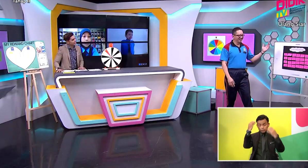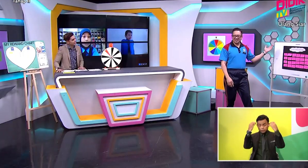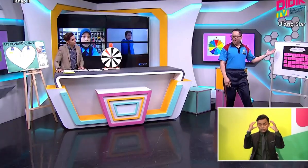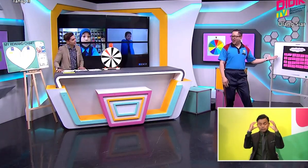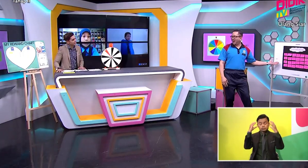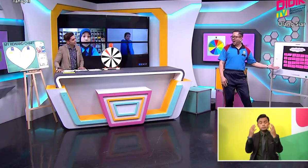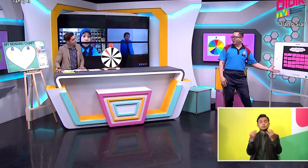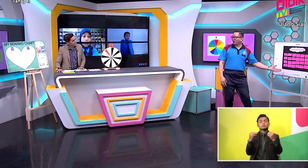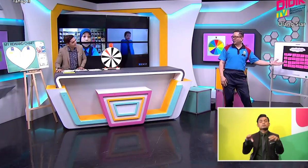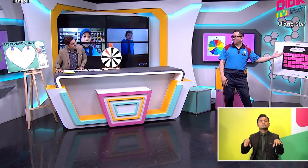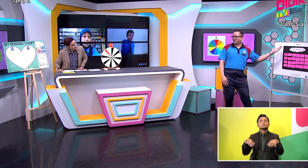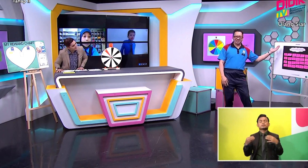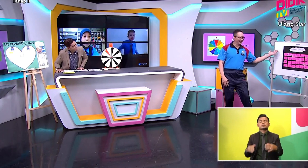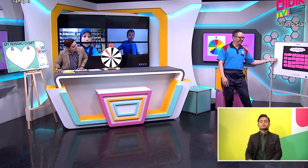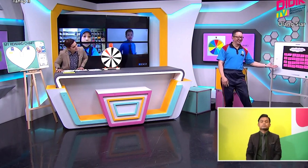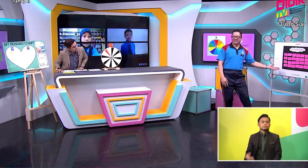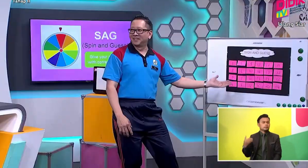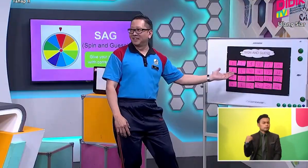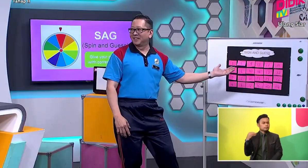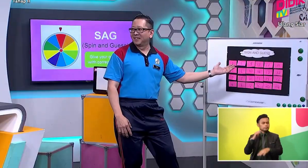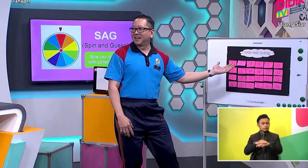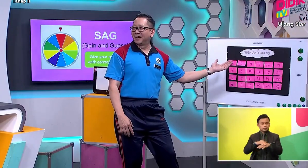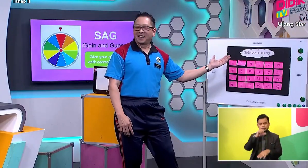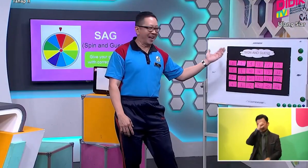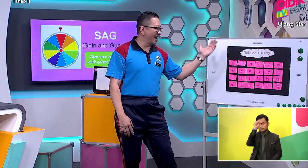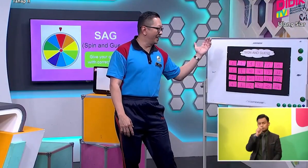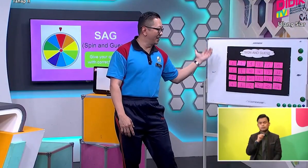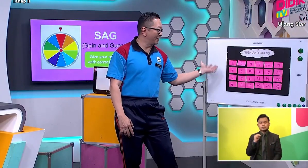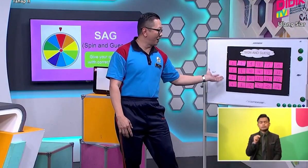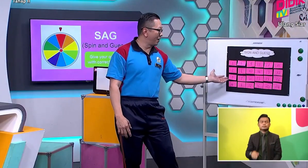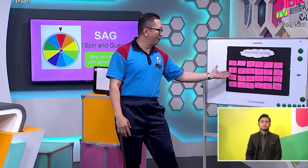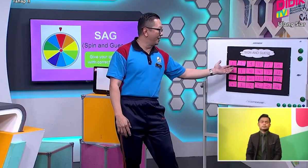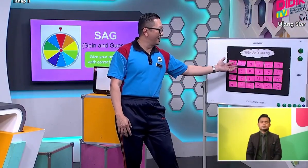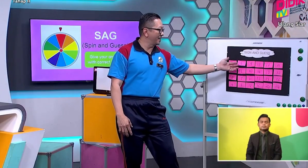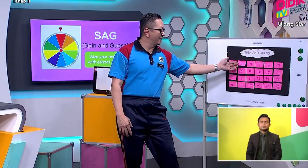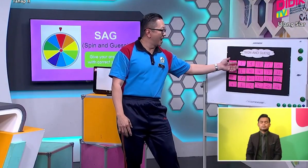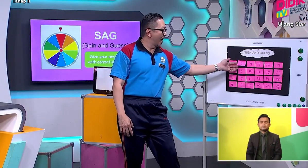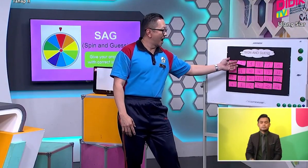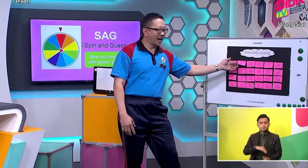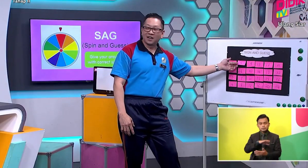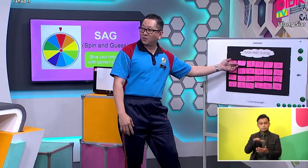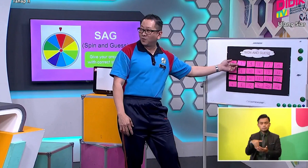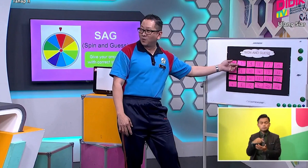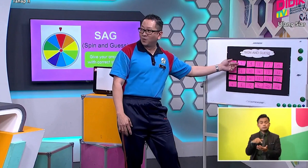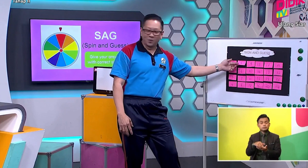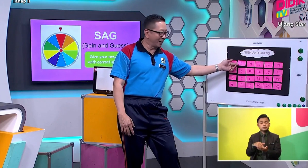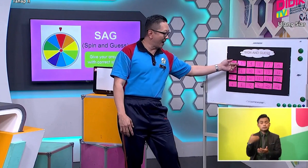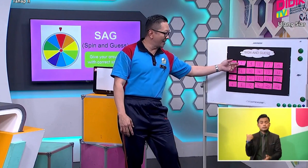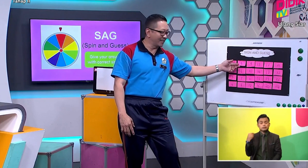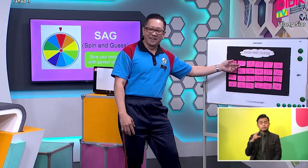You can see I have lots of questions here Ah Each of these colorful